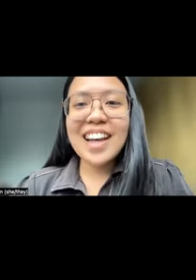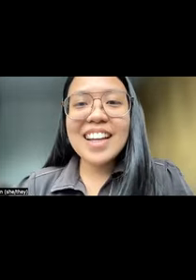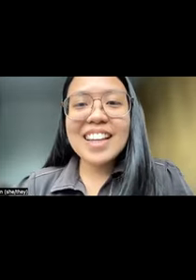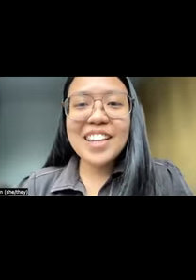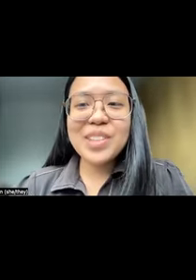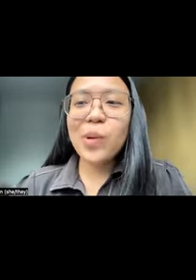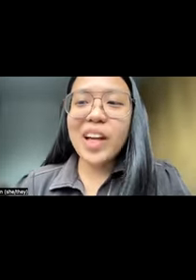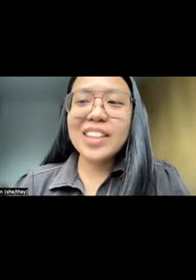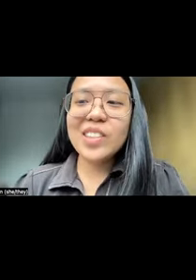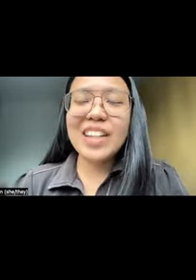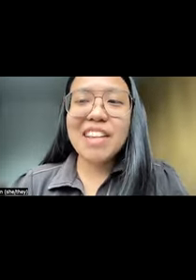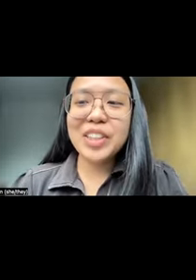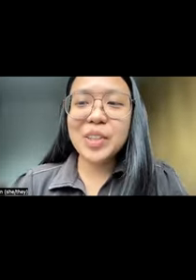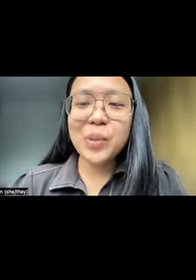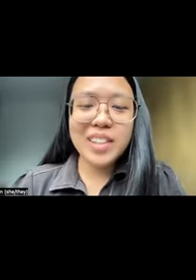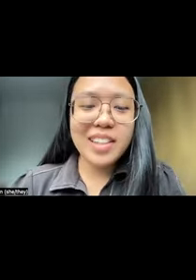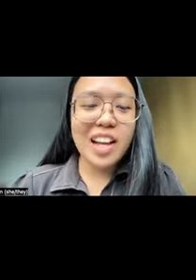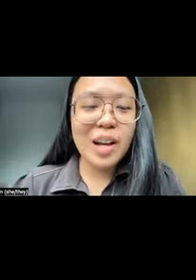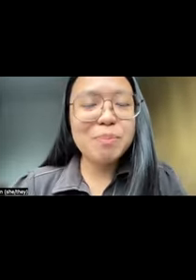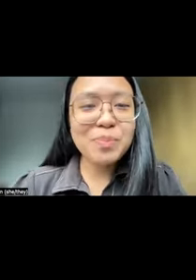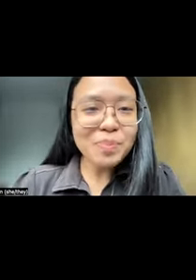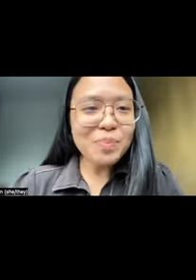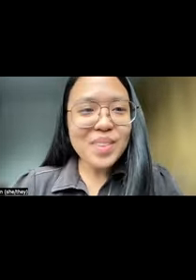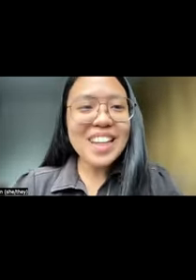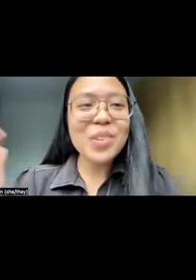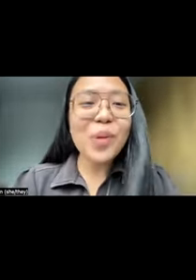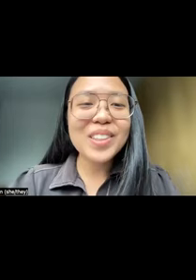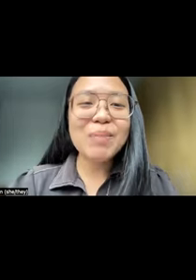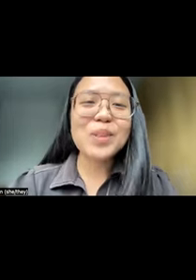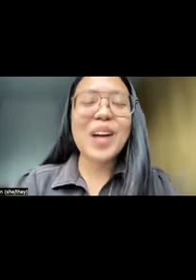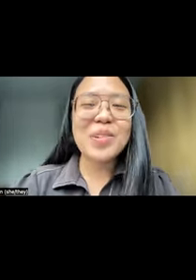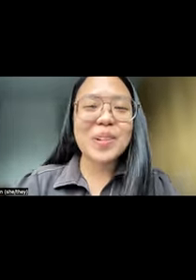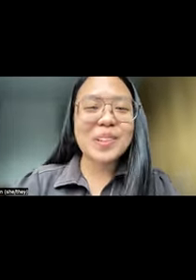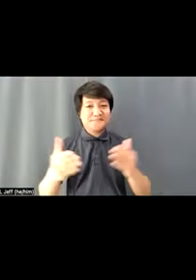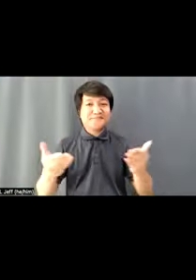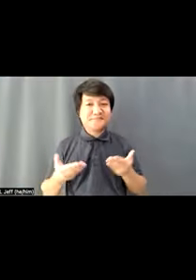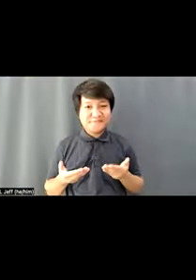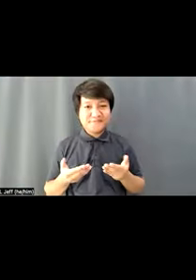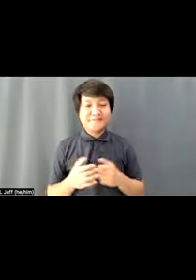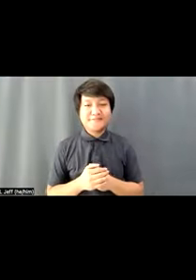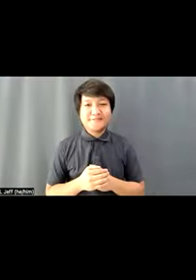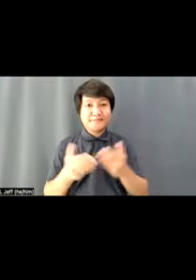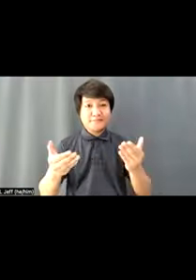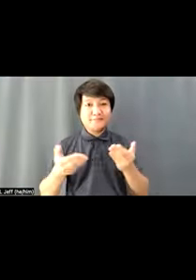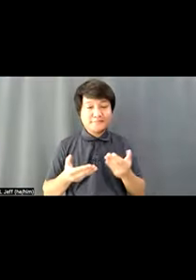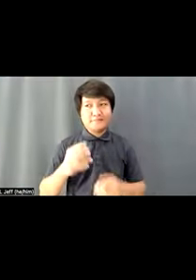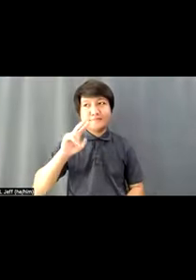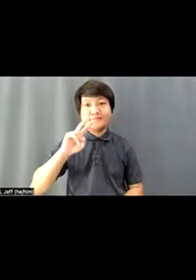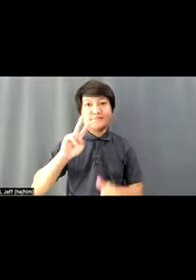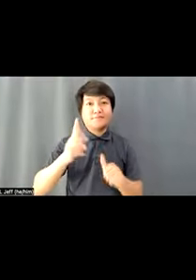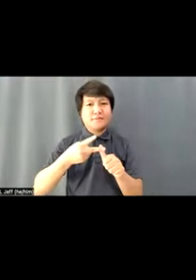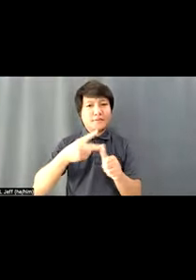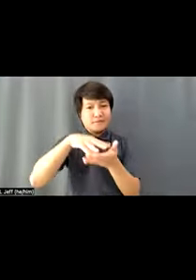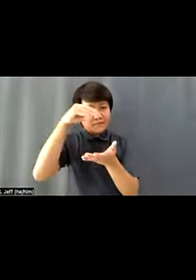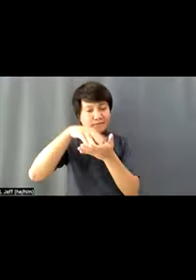Hi everyone, good afternoon, and welcome to our second learning session